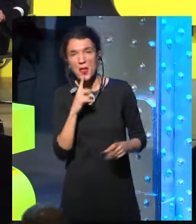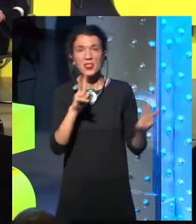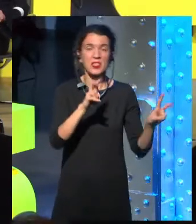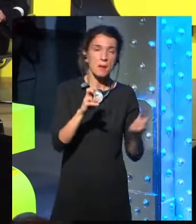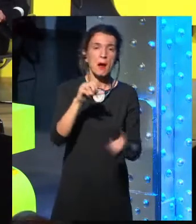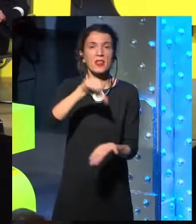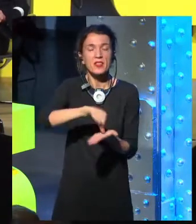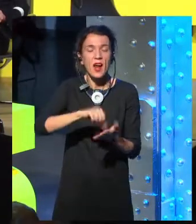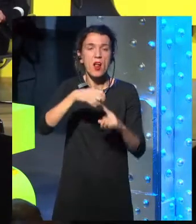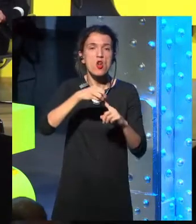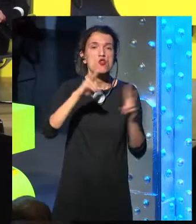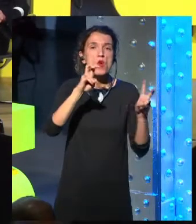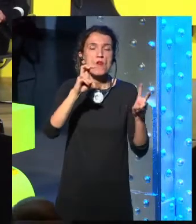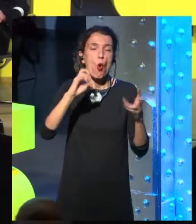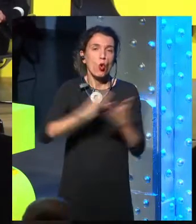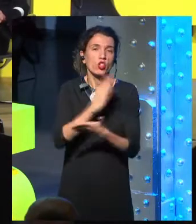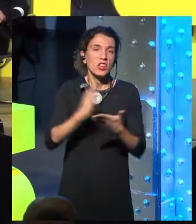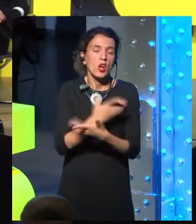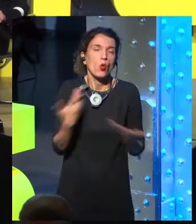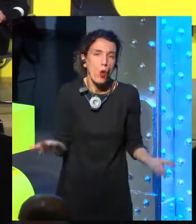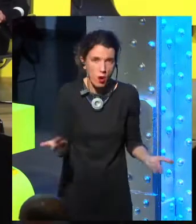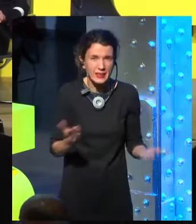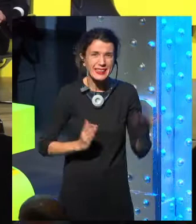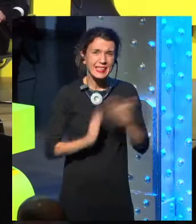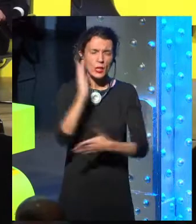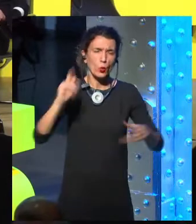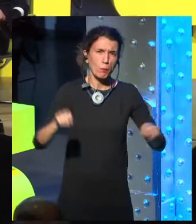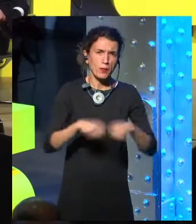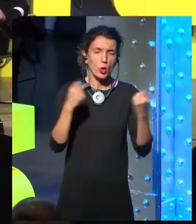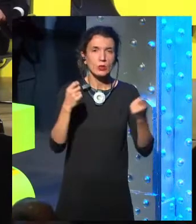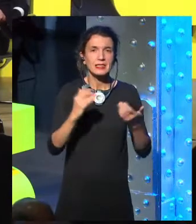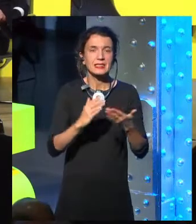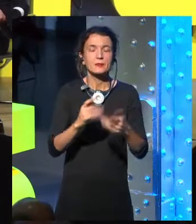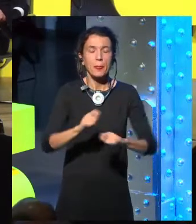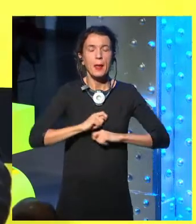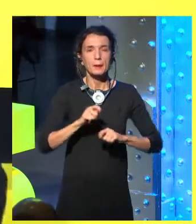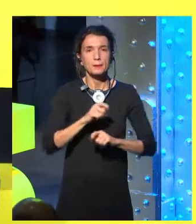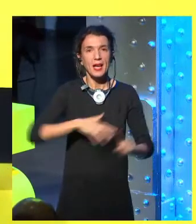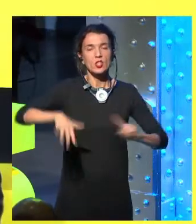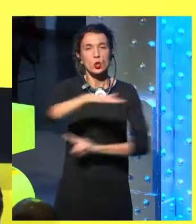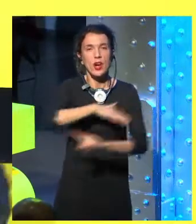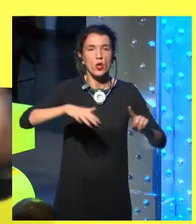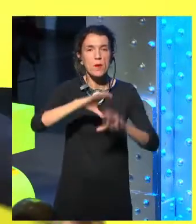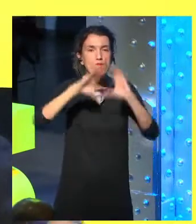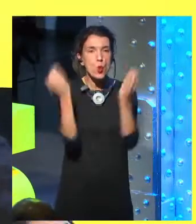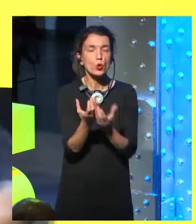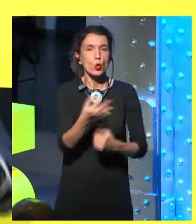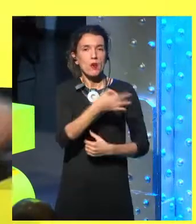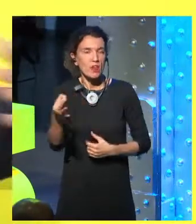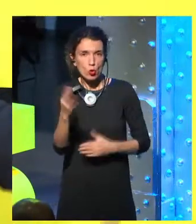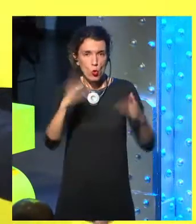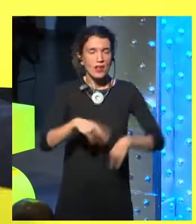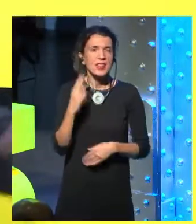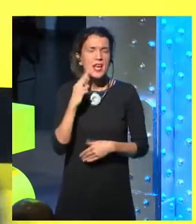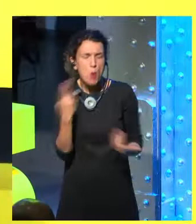the main topic of the new issue, disruption has taken us to a dystopia